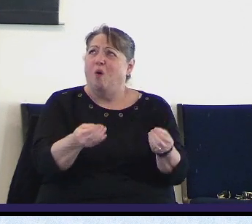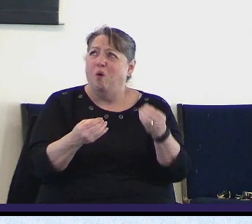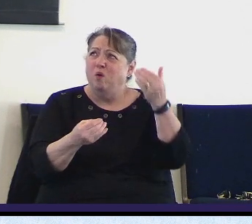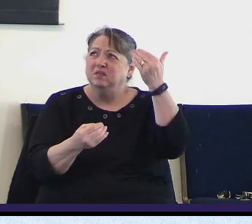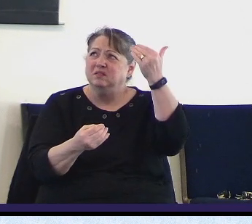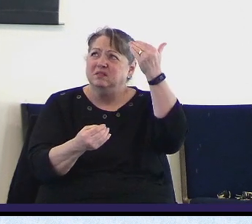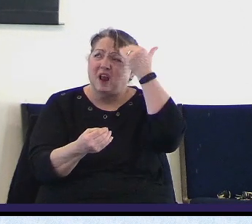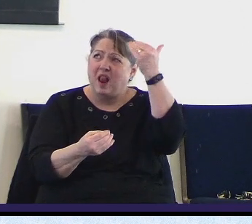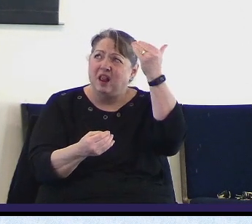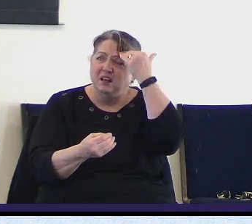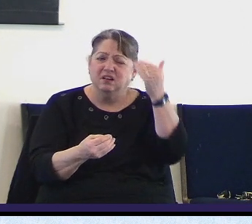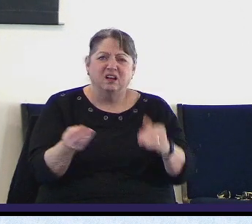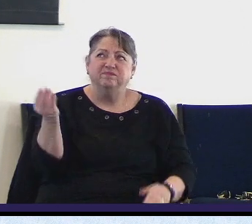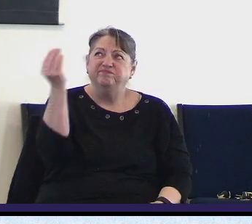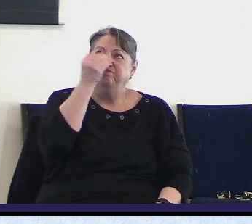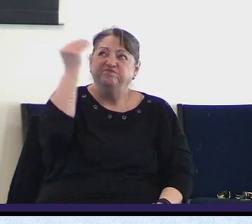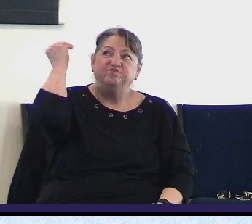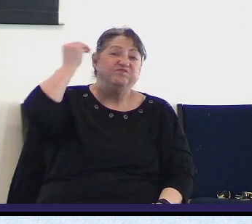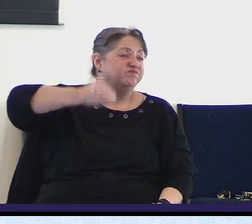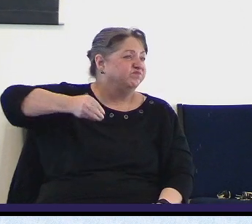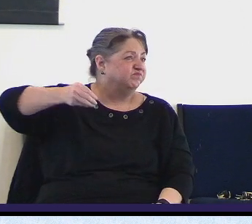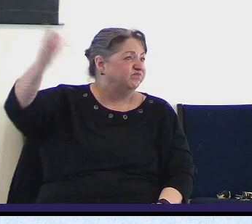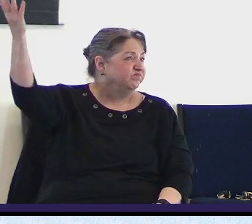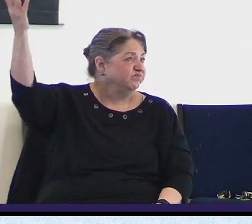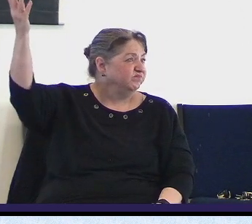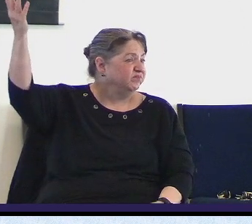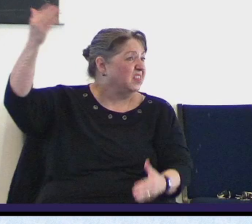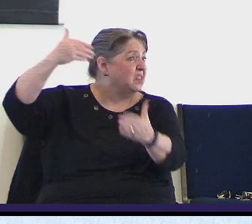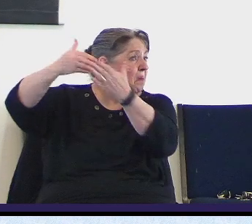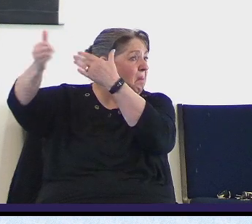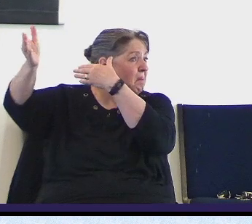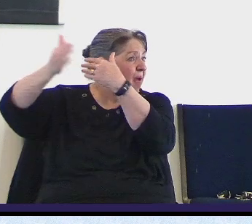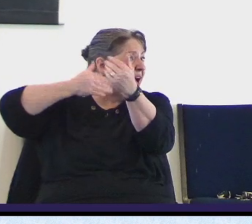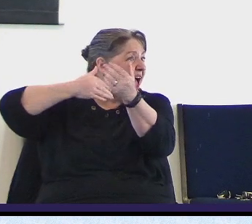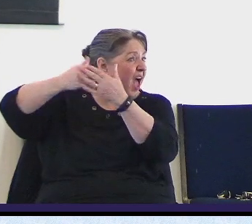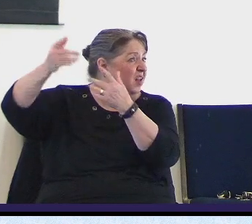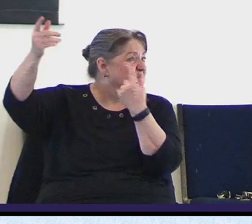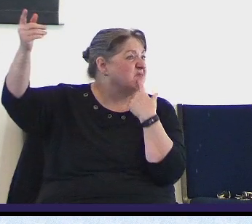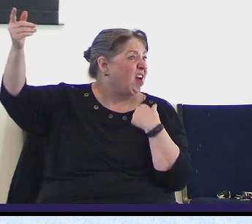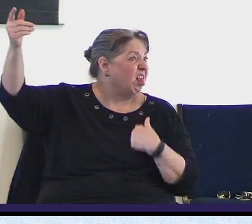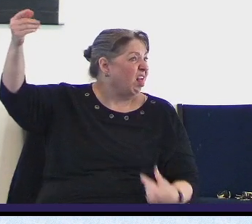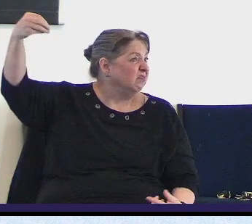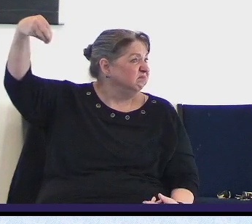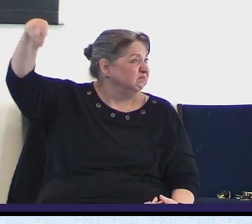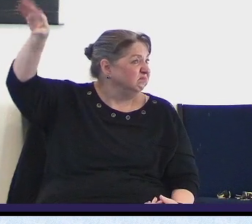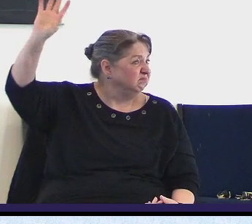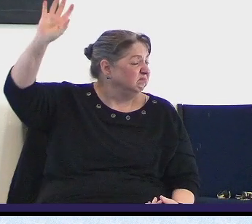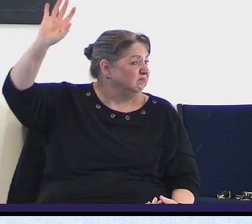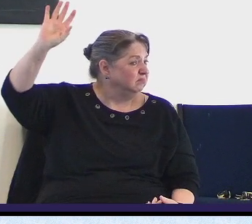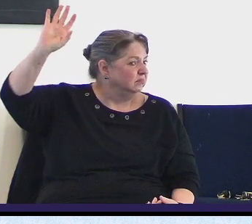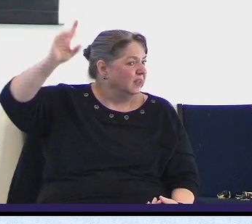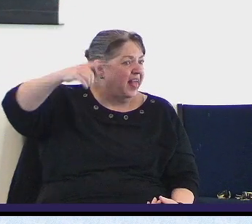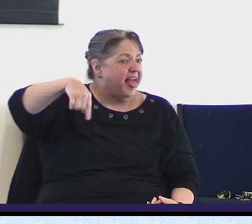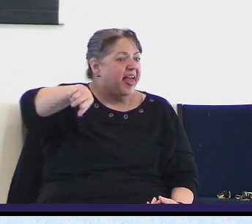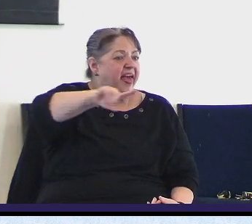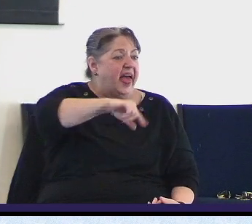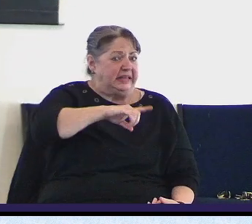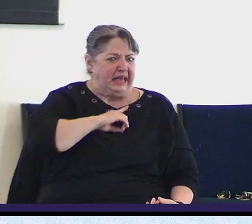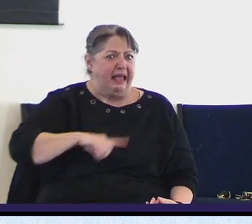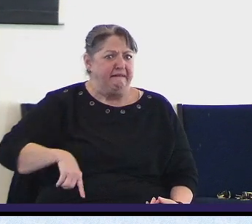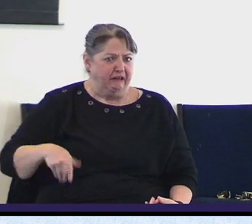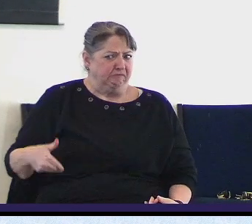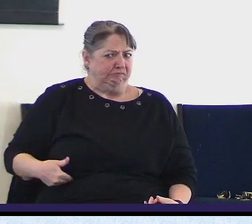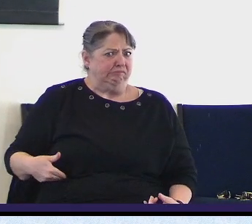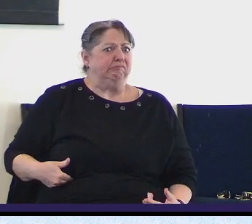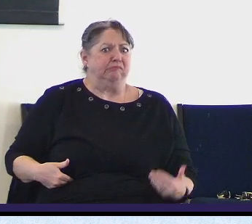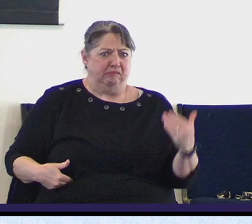what he says. It, it, it doesn't matter. See, David knew that something was wrong. David knew that, that